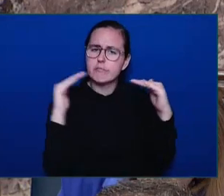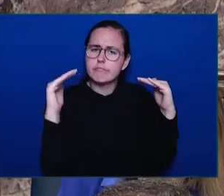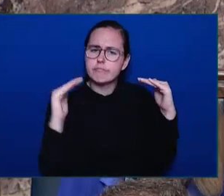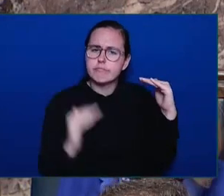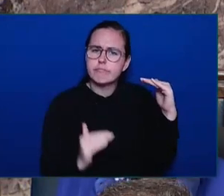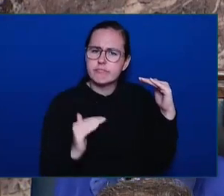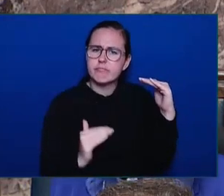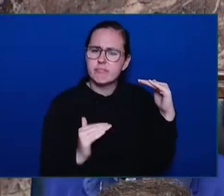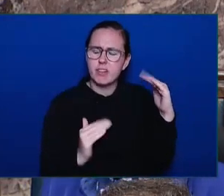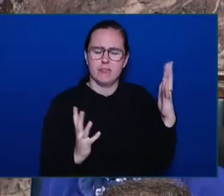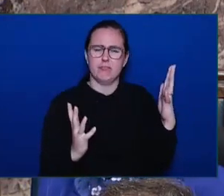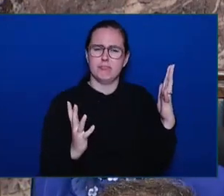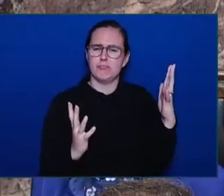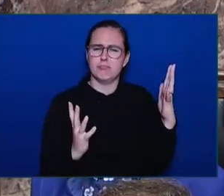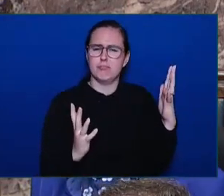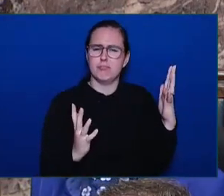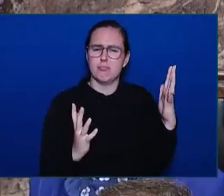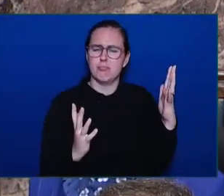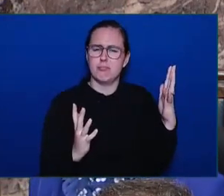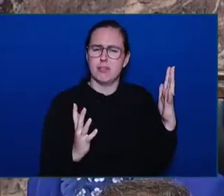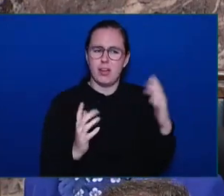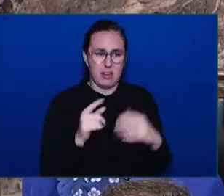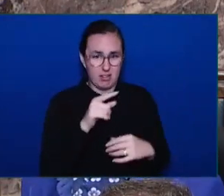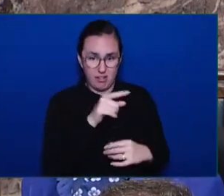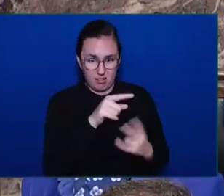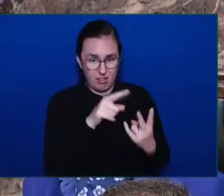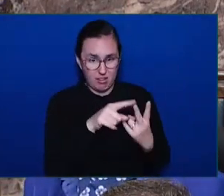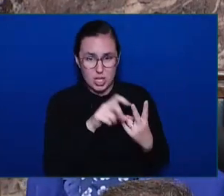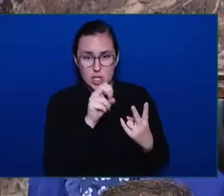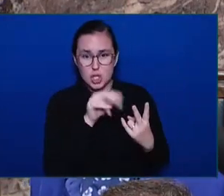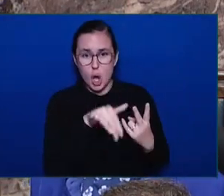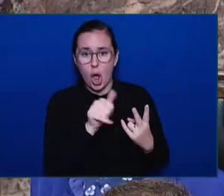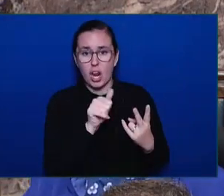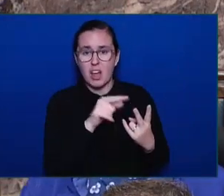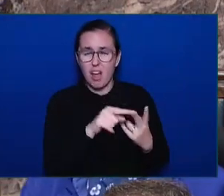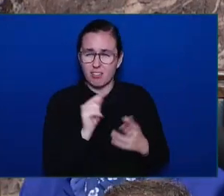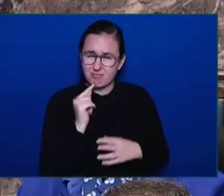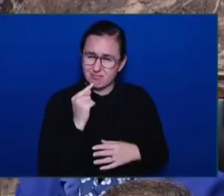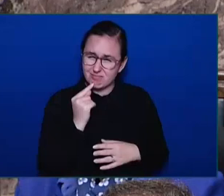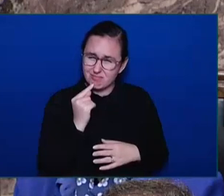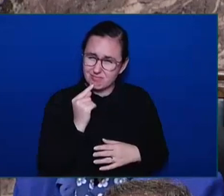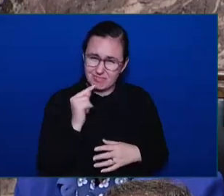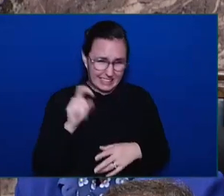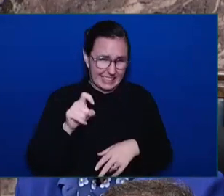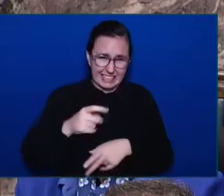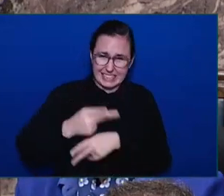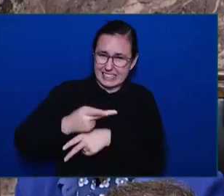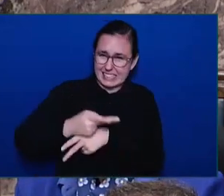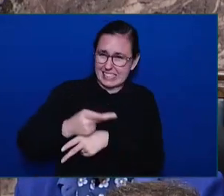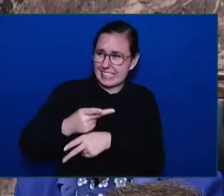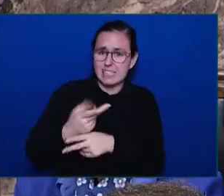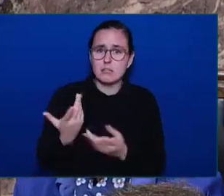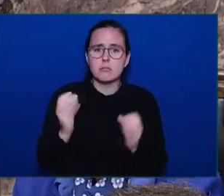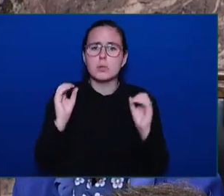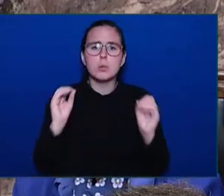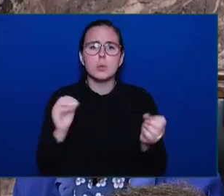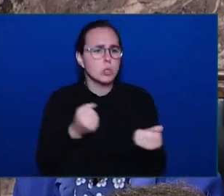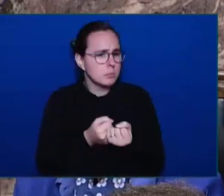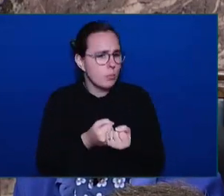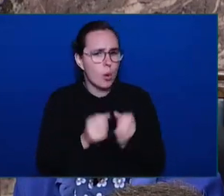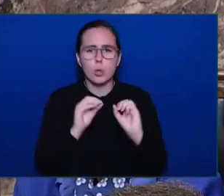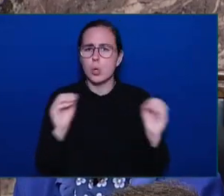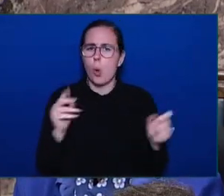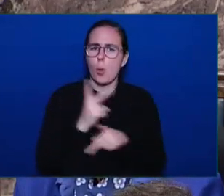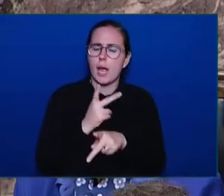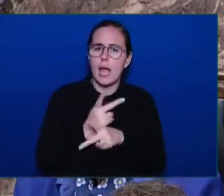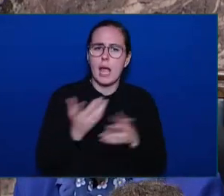in critical condition without medical care or support in this province? When will the Premier